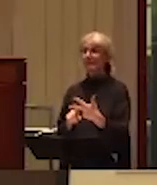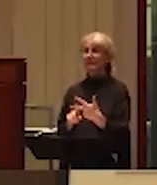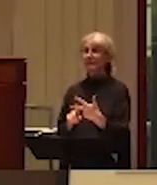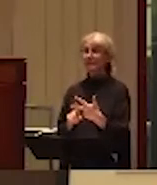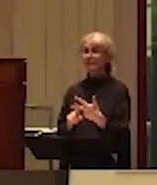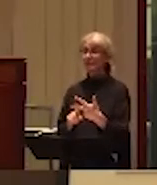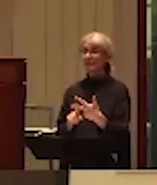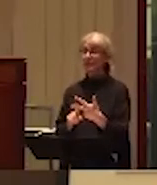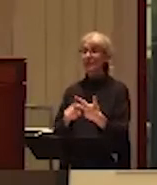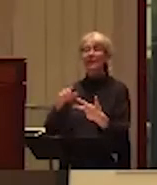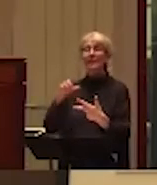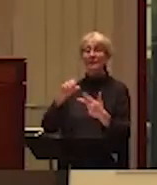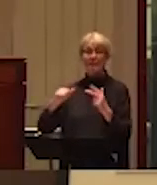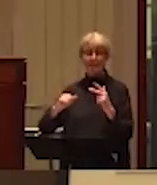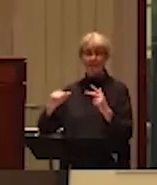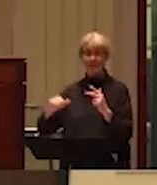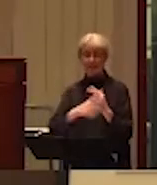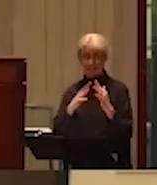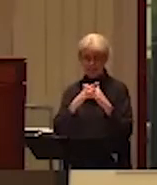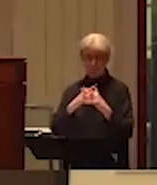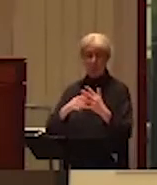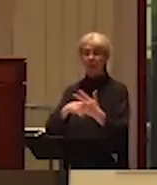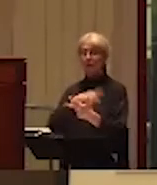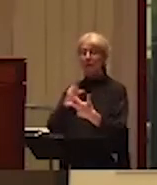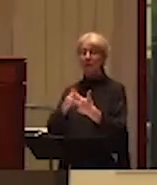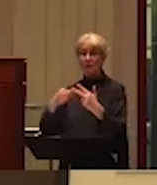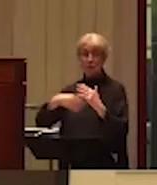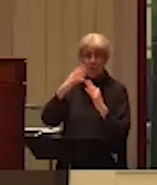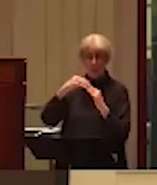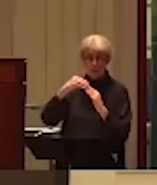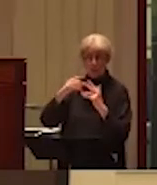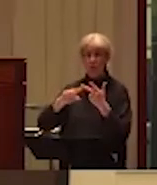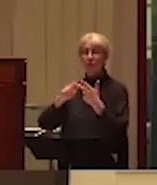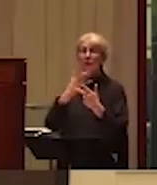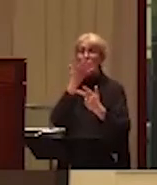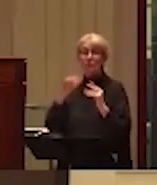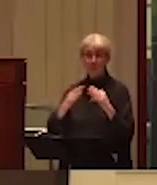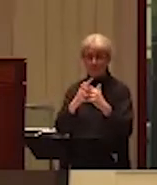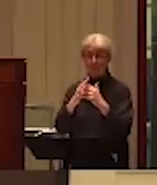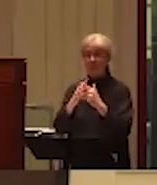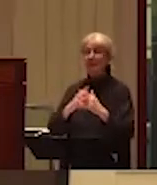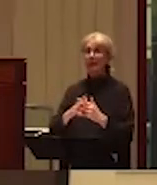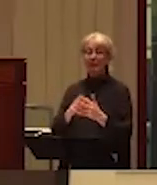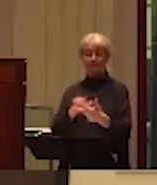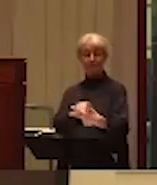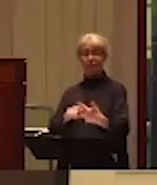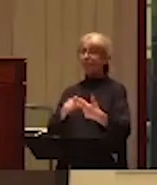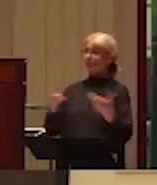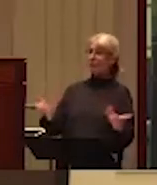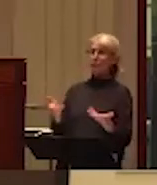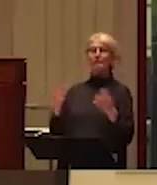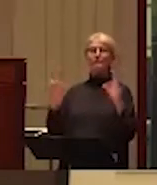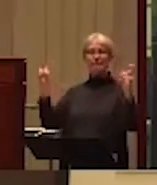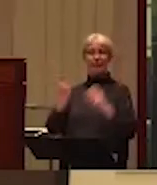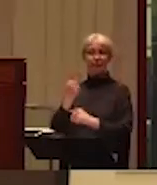Sabertooth, Squamish, Musqueam Nations, of which is located here in Vancouver. I'd